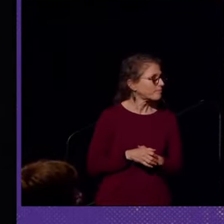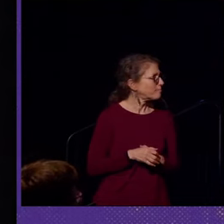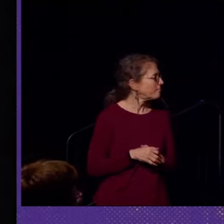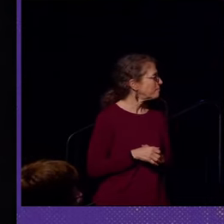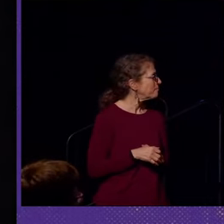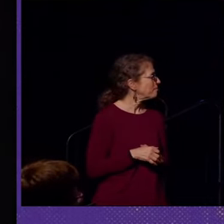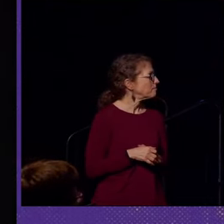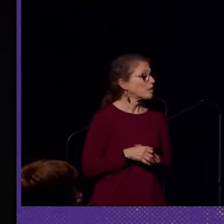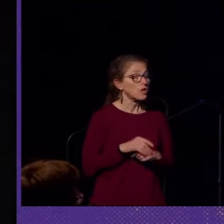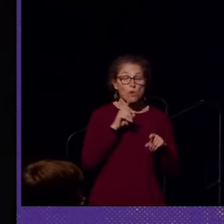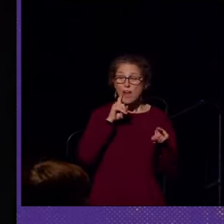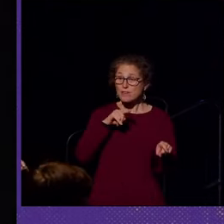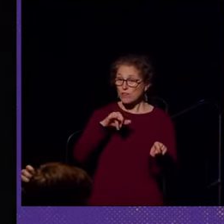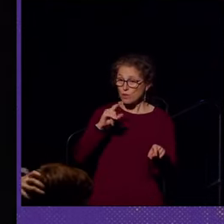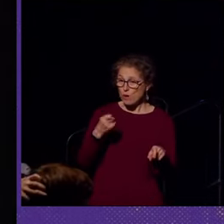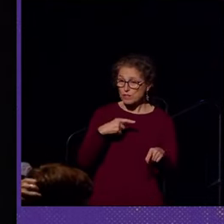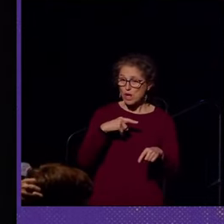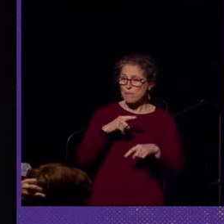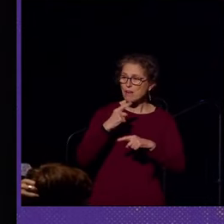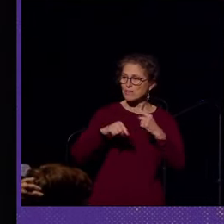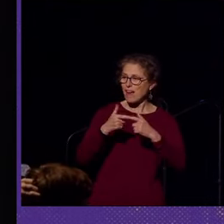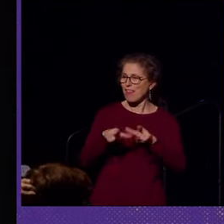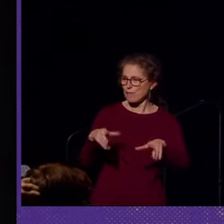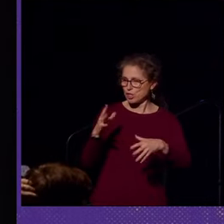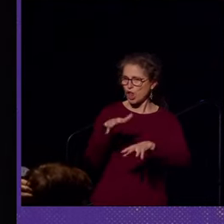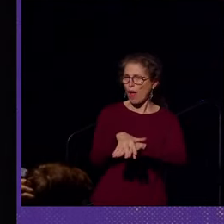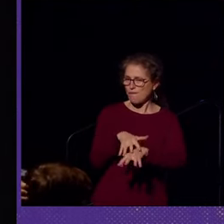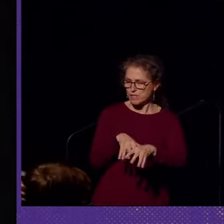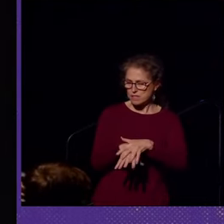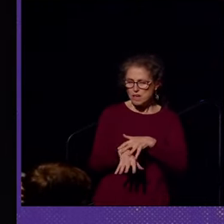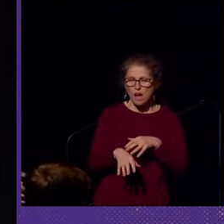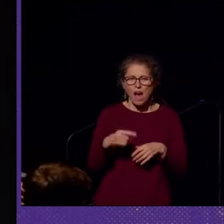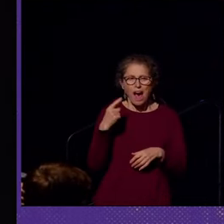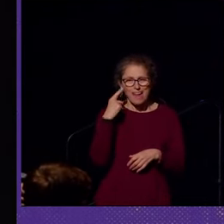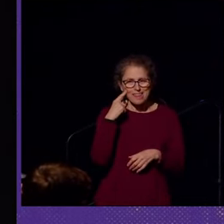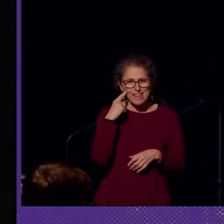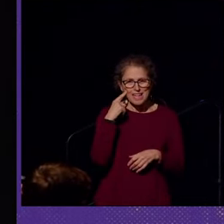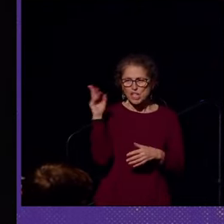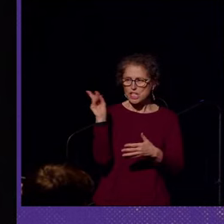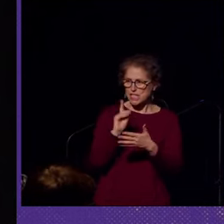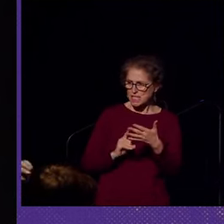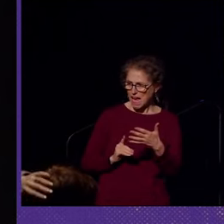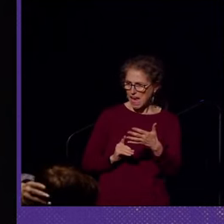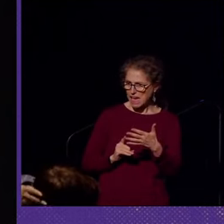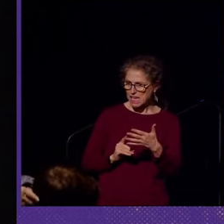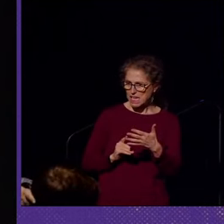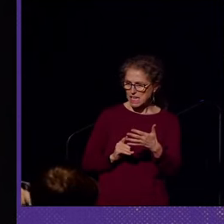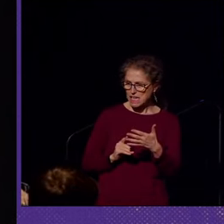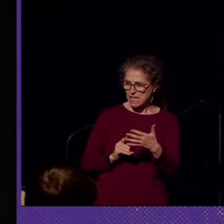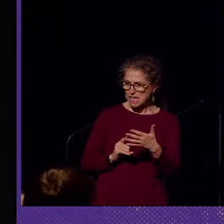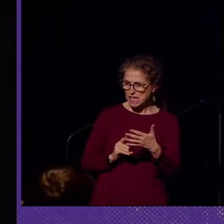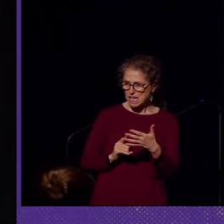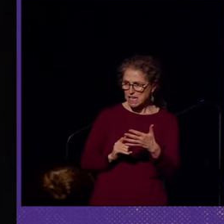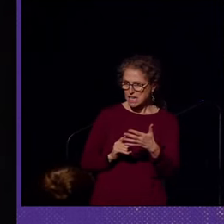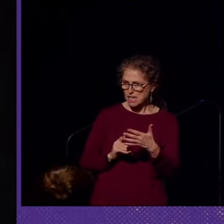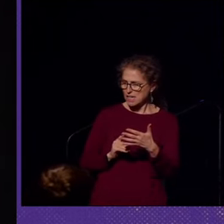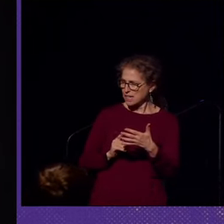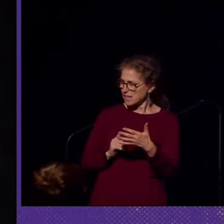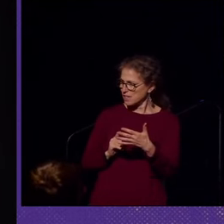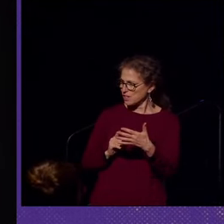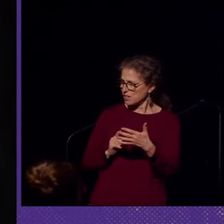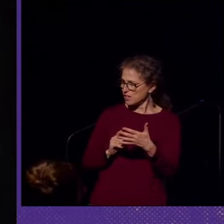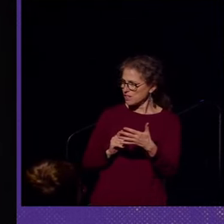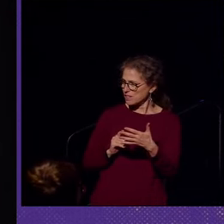Well, to answer the question about sign language gloves, I think the design critic Liz Jackson